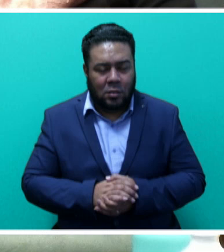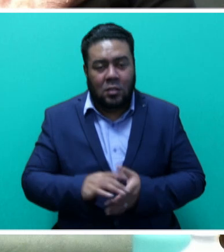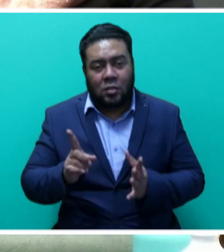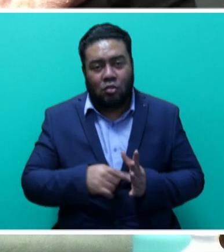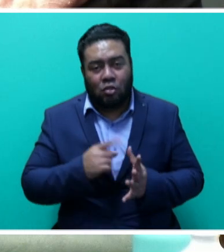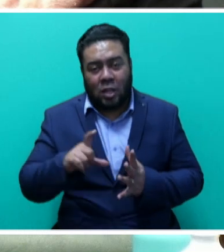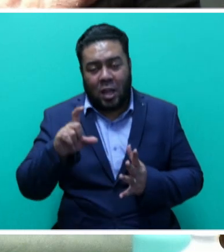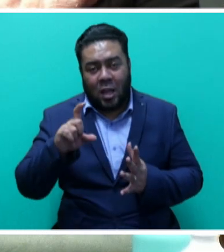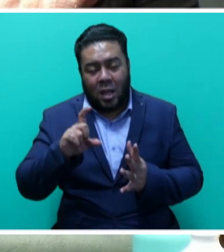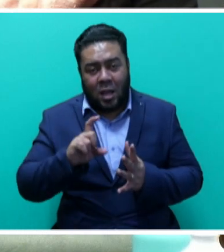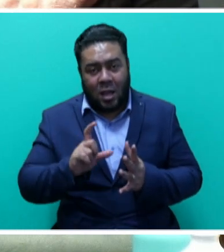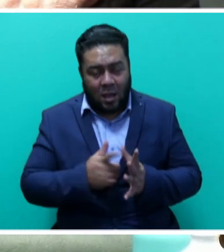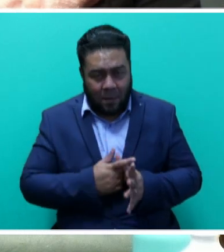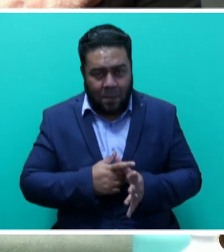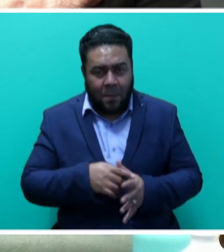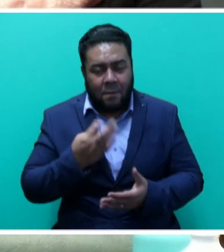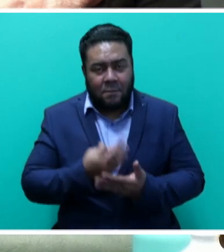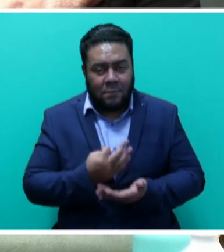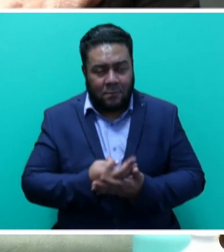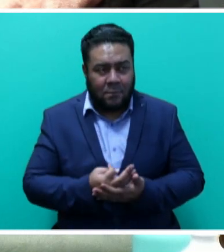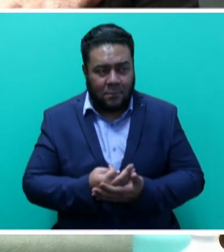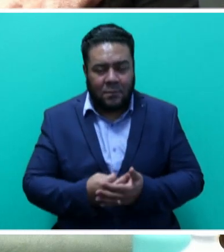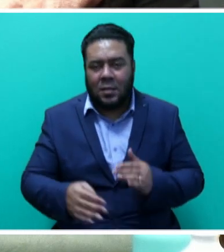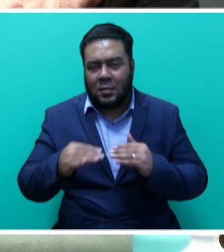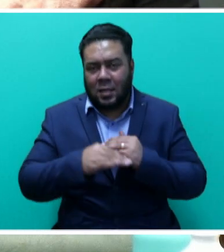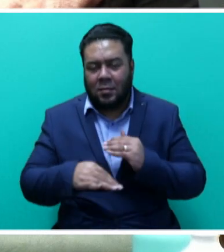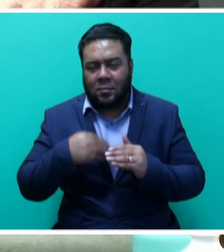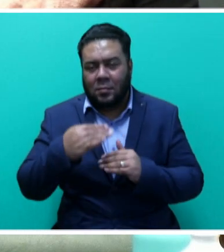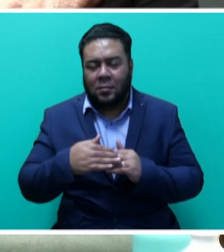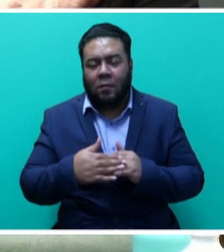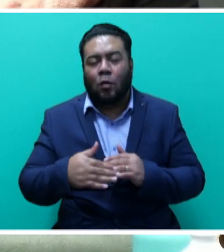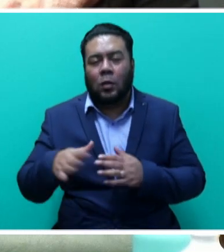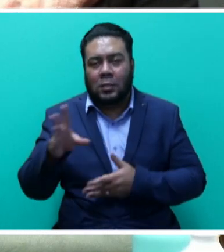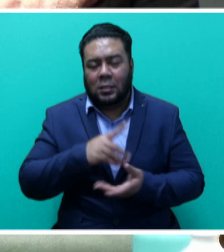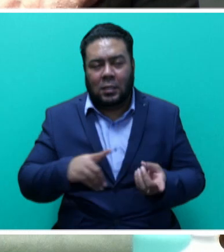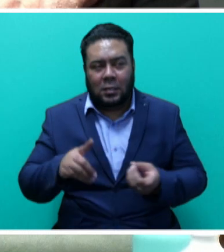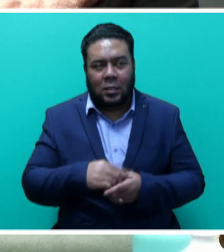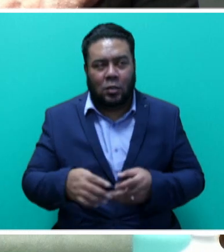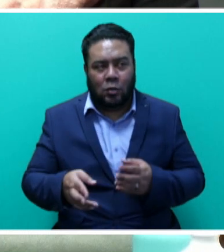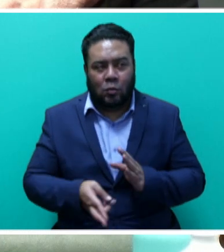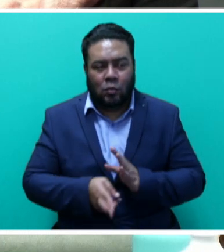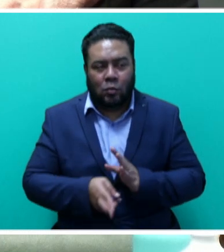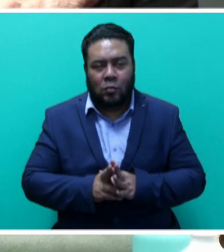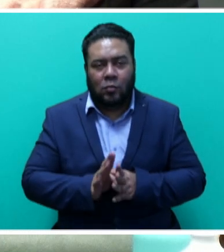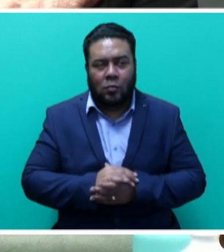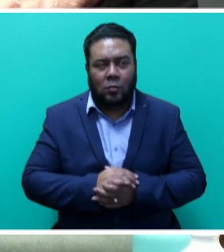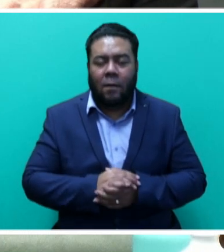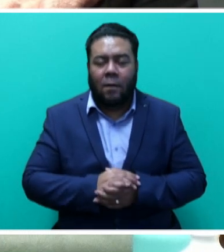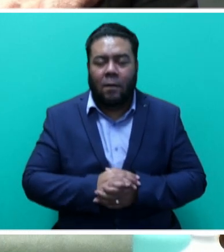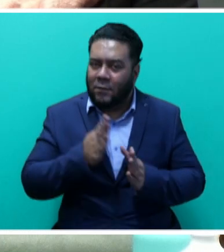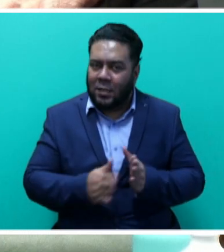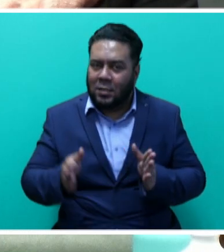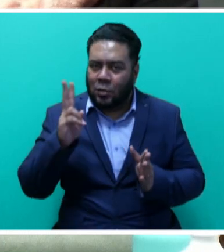proposed financing is the standby loan for disaster recovery and rehabilitation phase two.